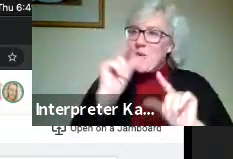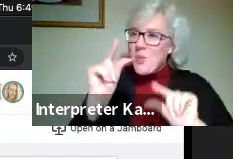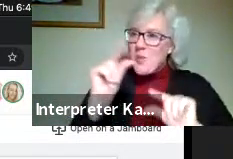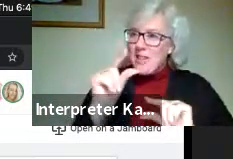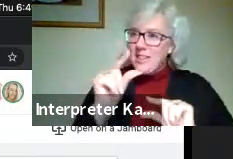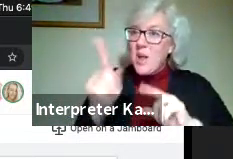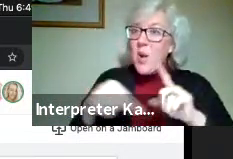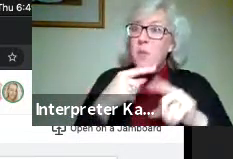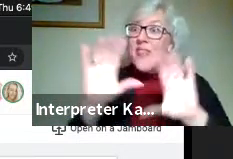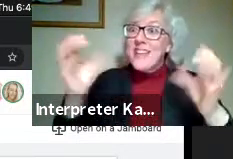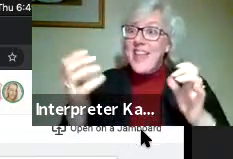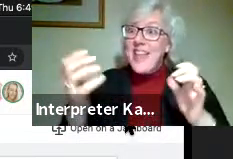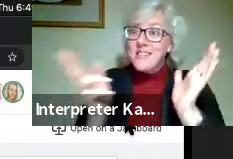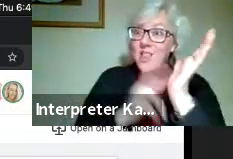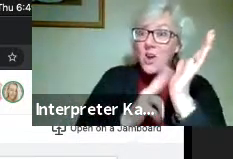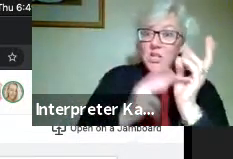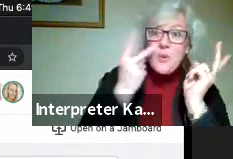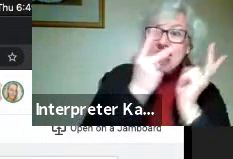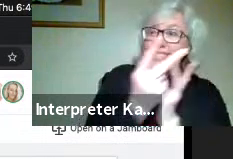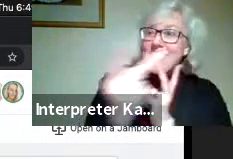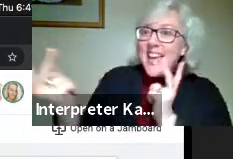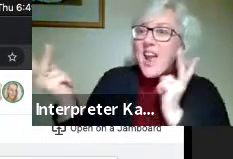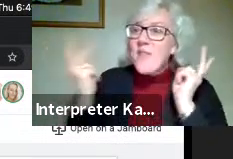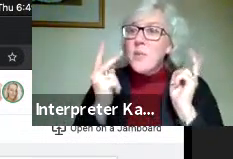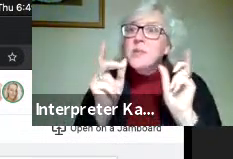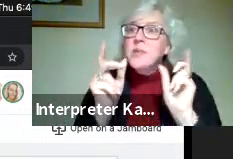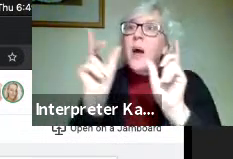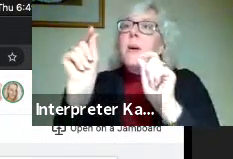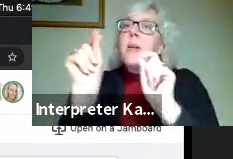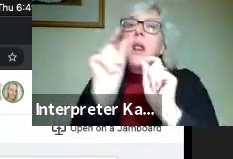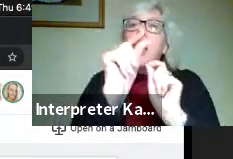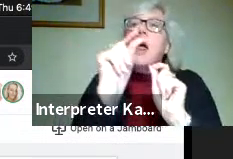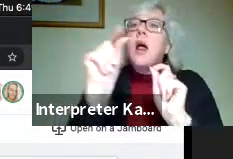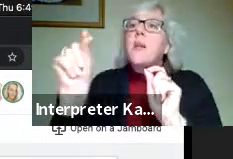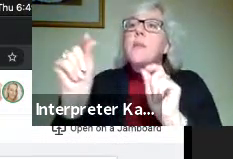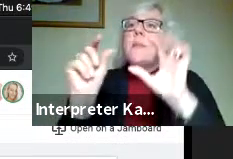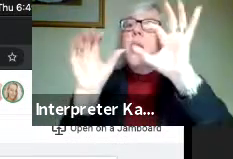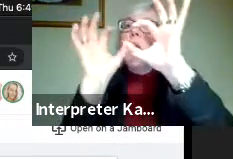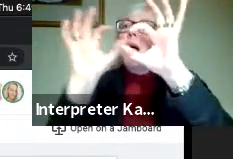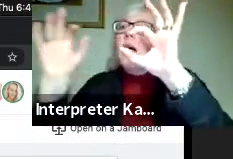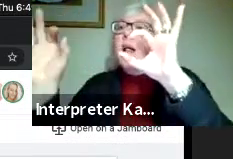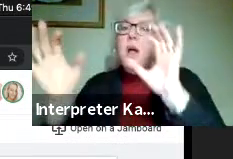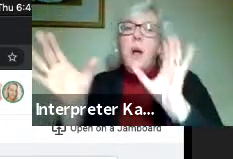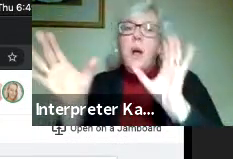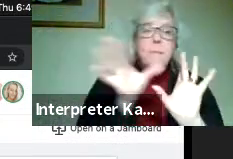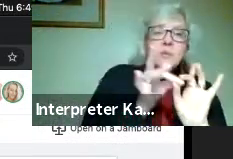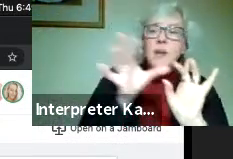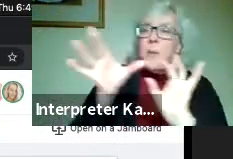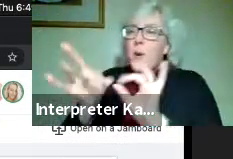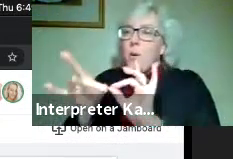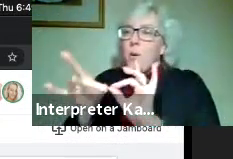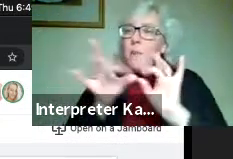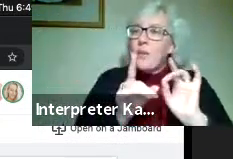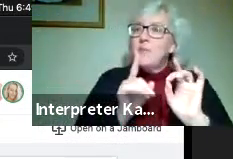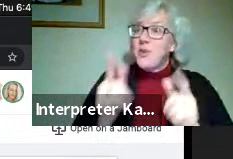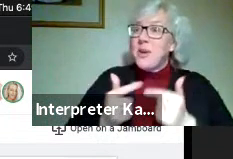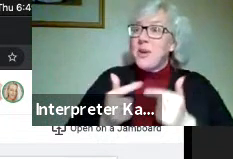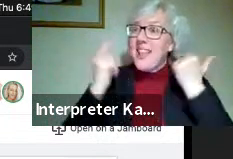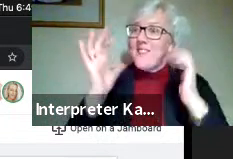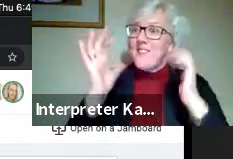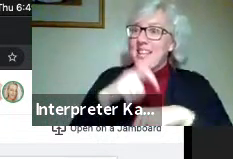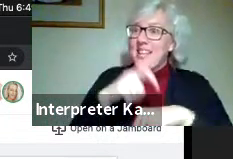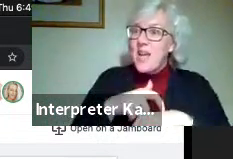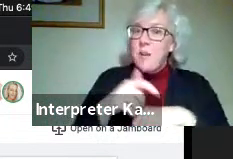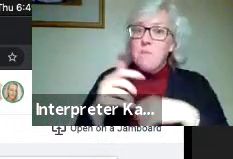when the whole class logs in, you can see everybody's little bubble at the top. And we start putting post-it notes during live class time.